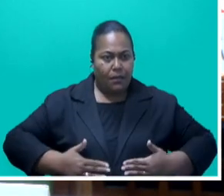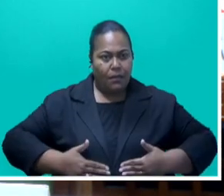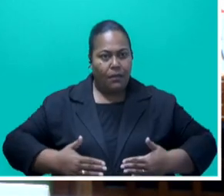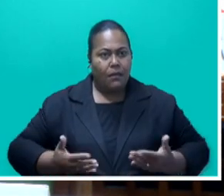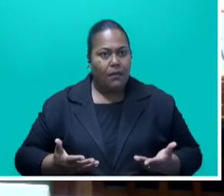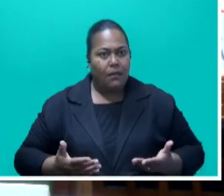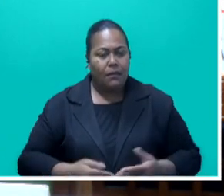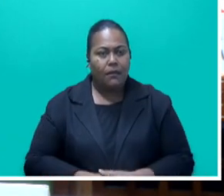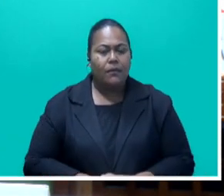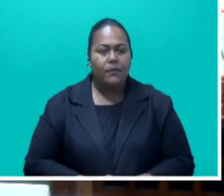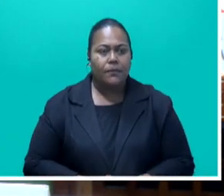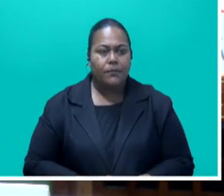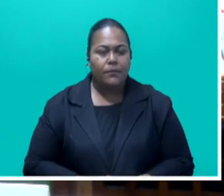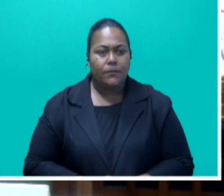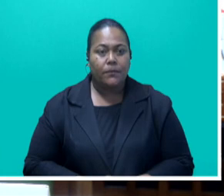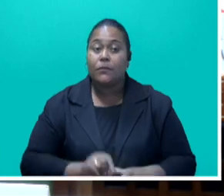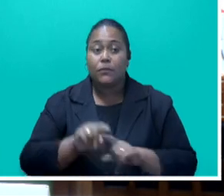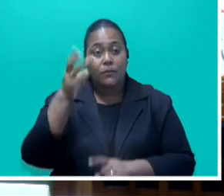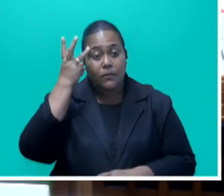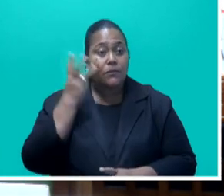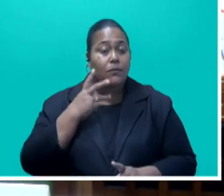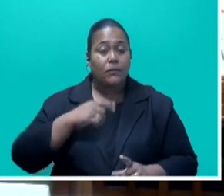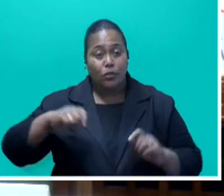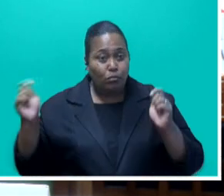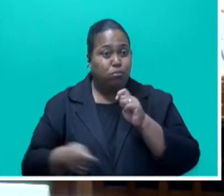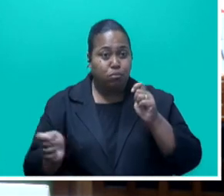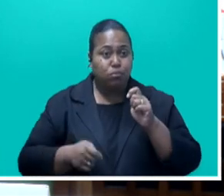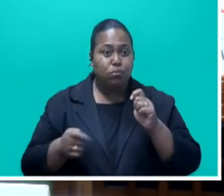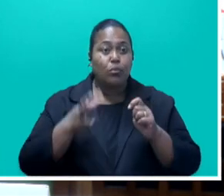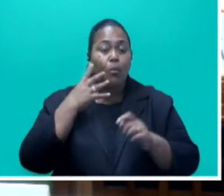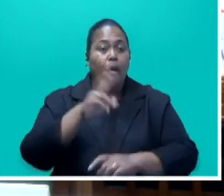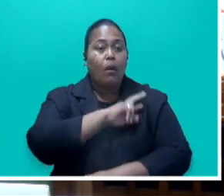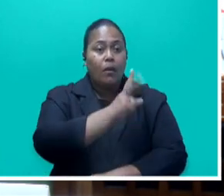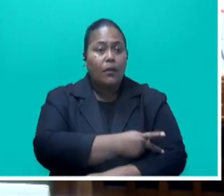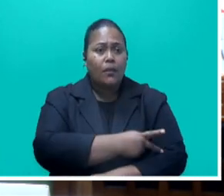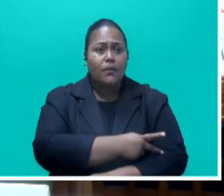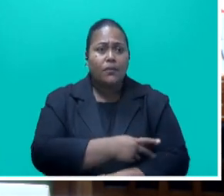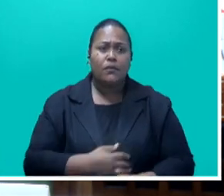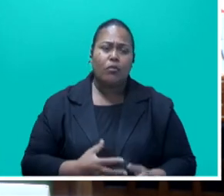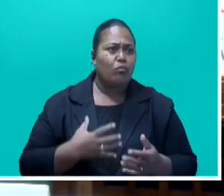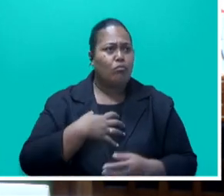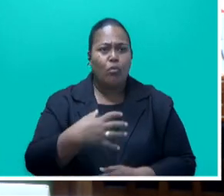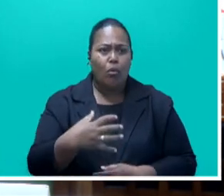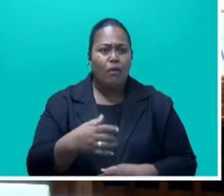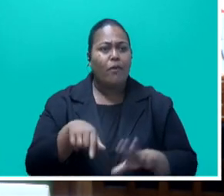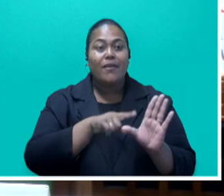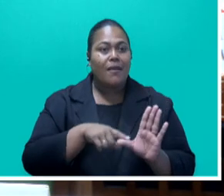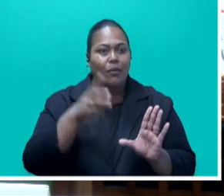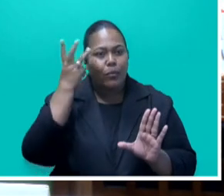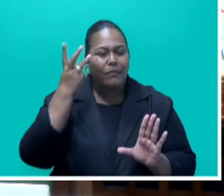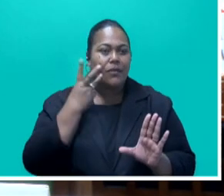The proportion of women who have been beaten during pregnancy is significantly higher among younger women.